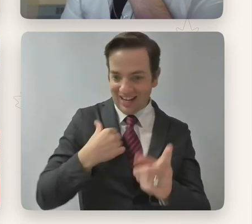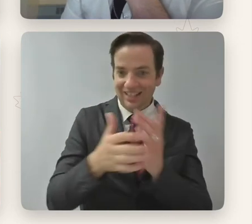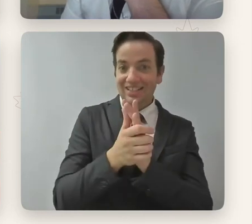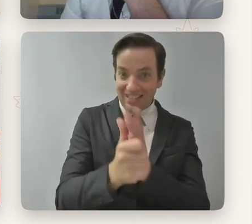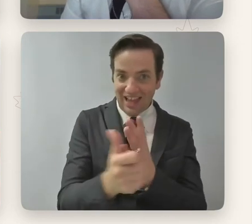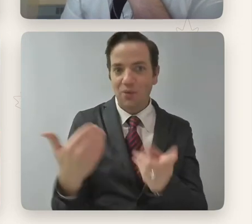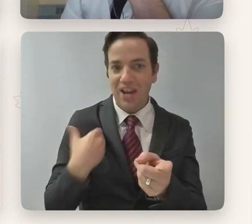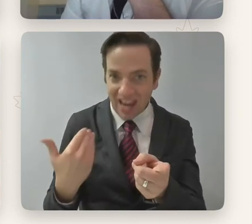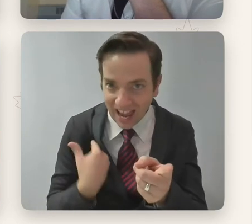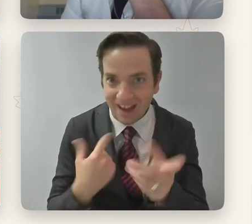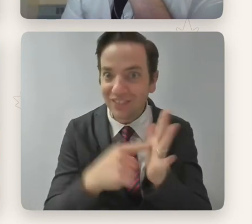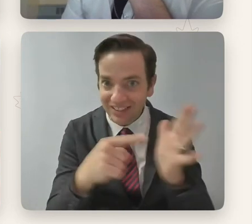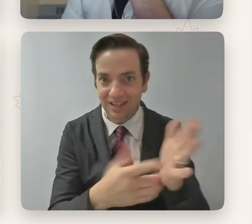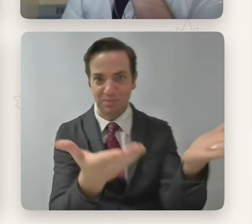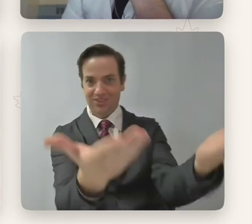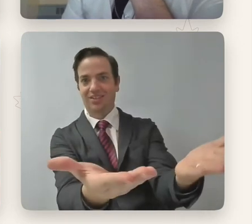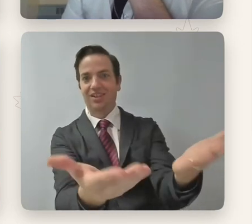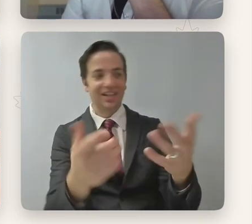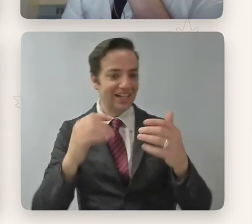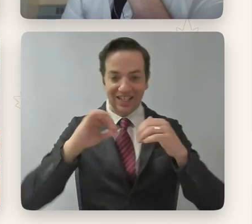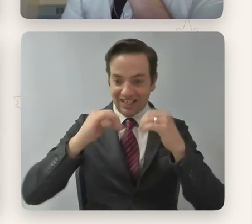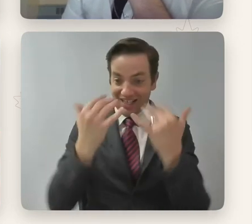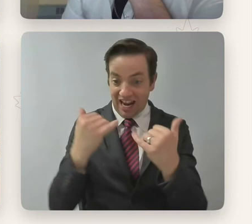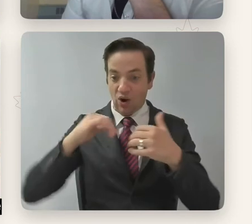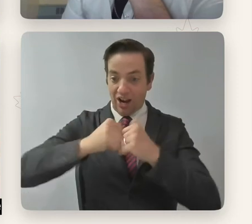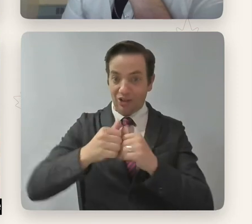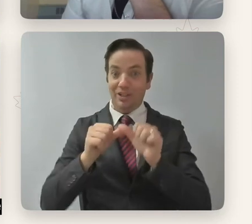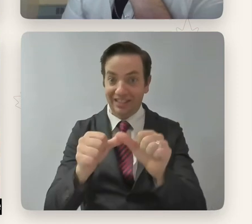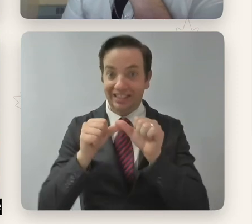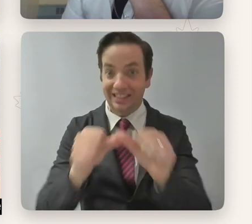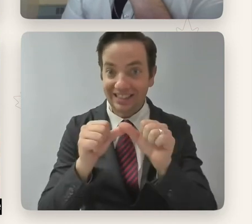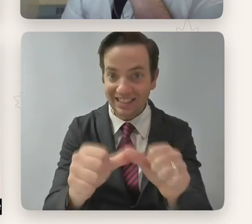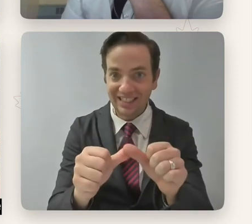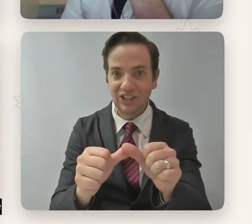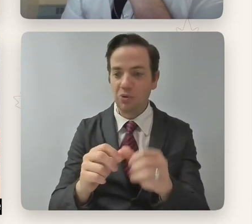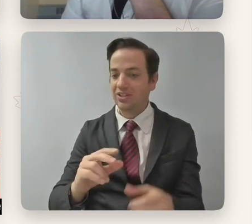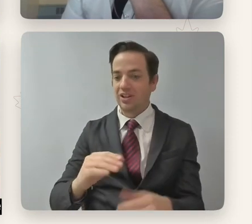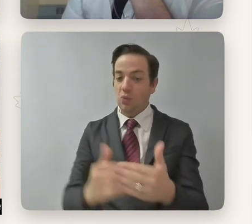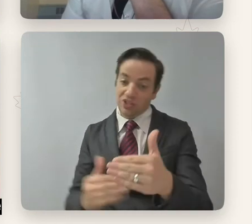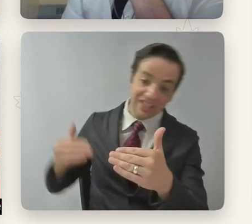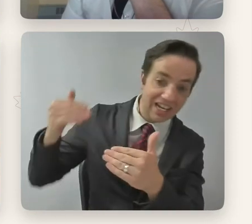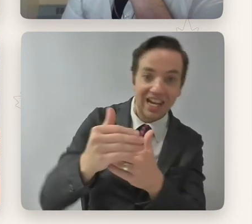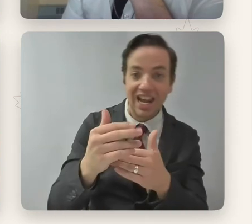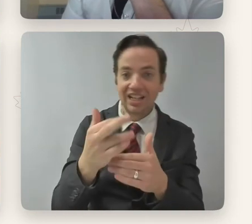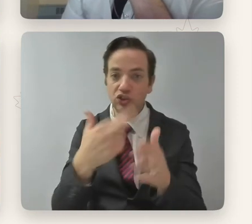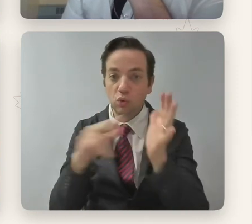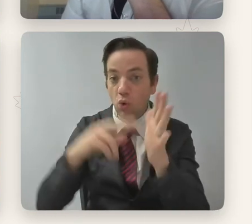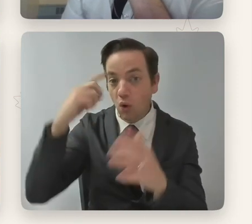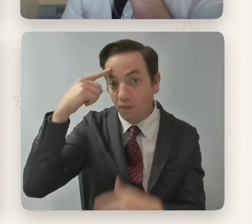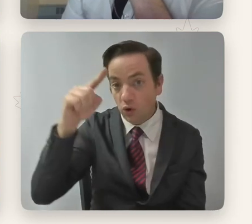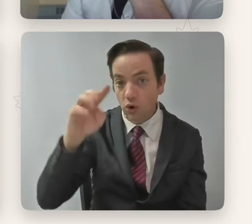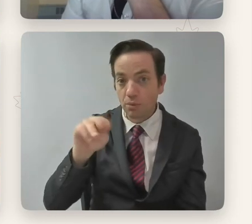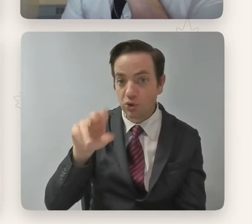that momentum going, right? So that Mustafa can get additional lead roles rather than just sort of that being an interesting note that Netflix took